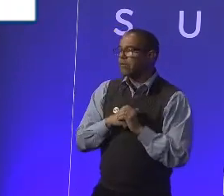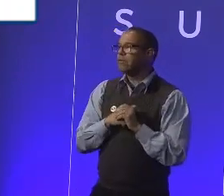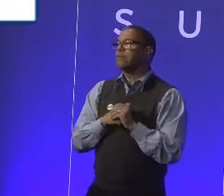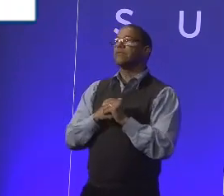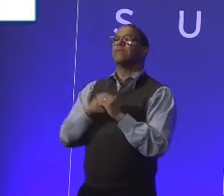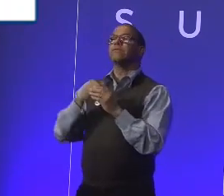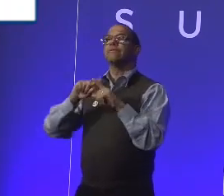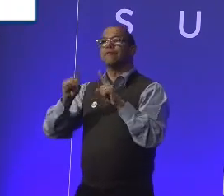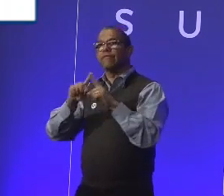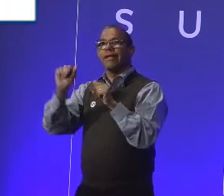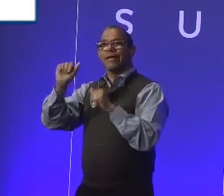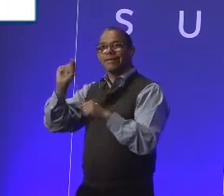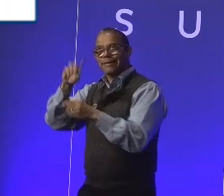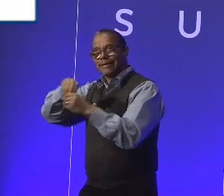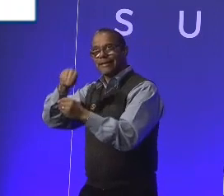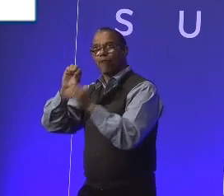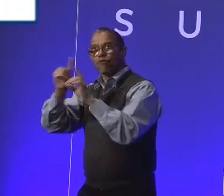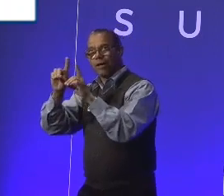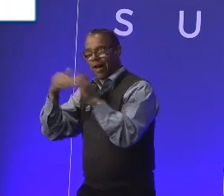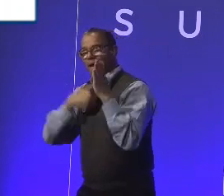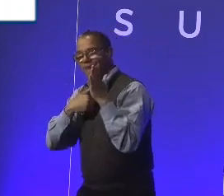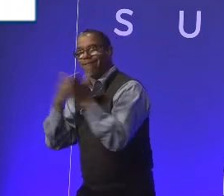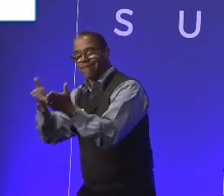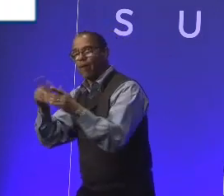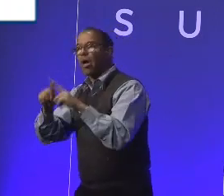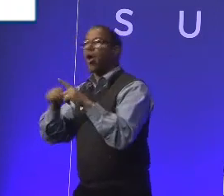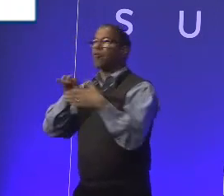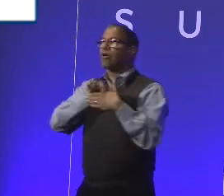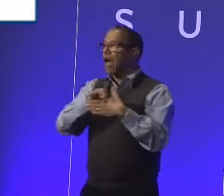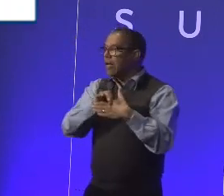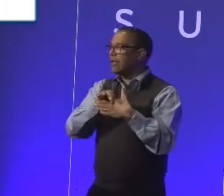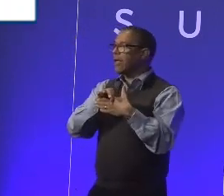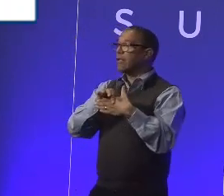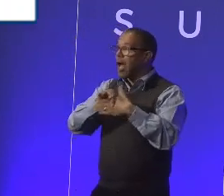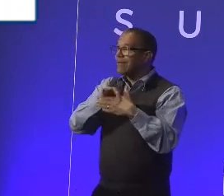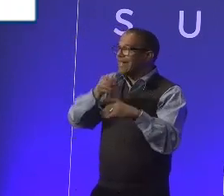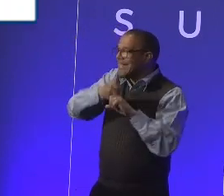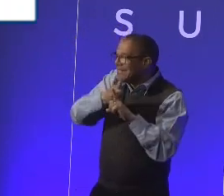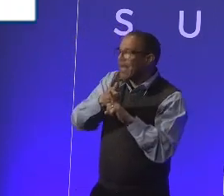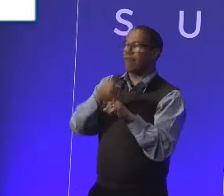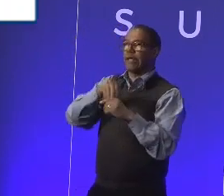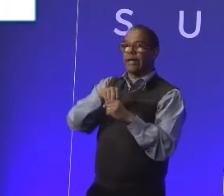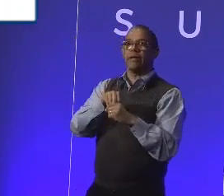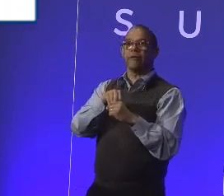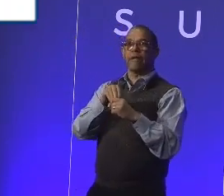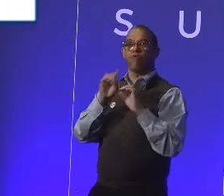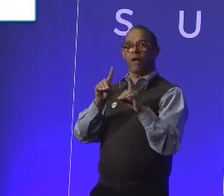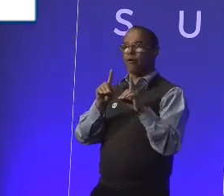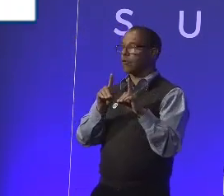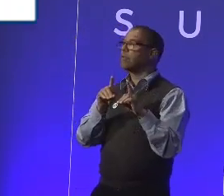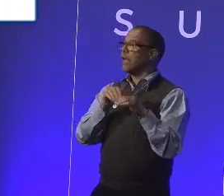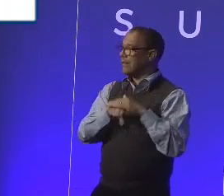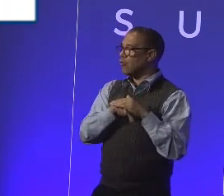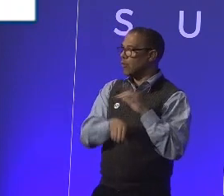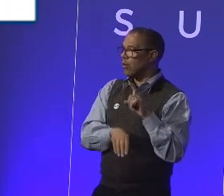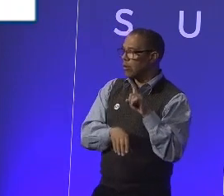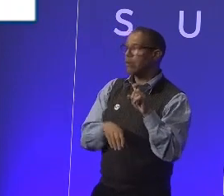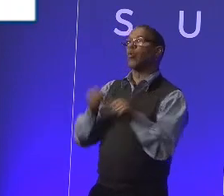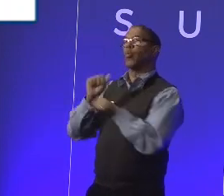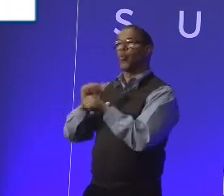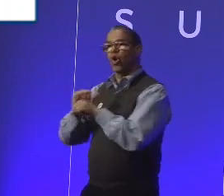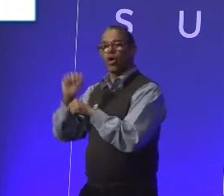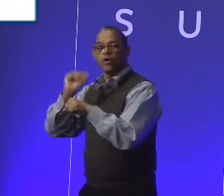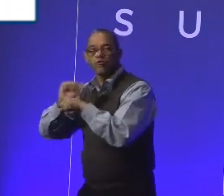for assistive technology within education, then also the content experience. Is content accessible within education? And within work, we would have job search,